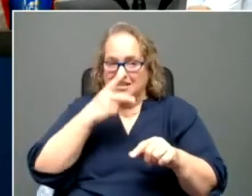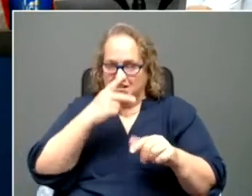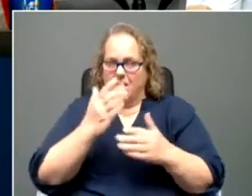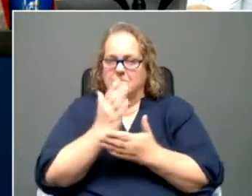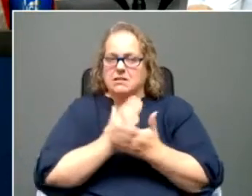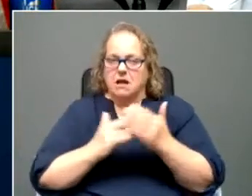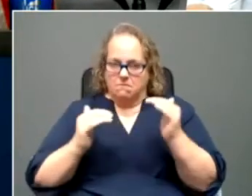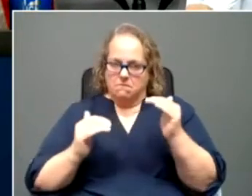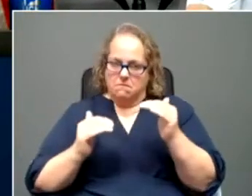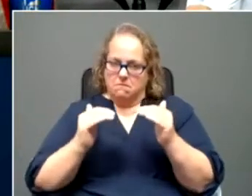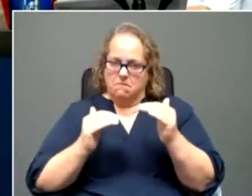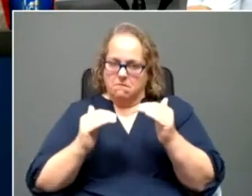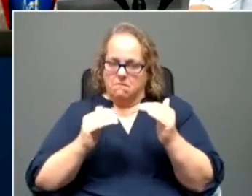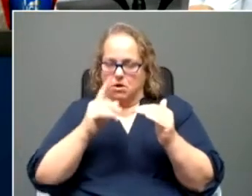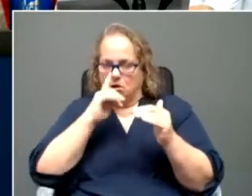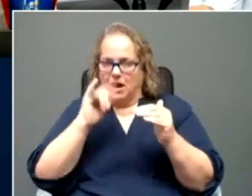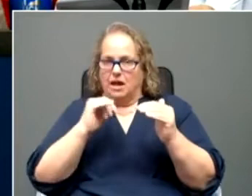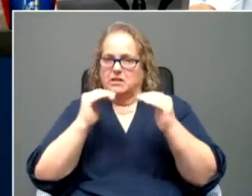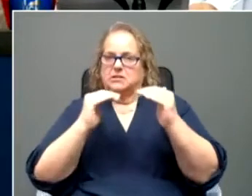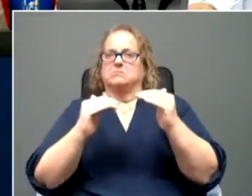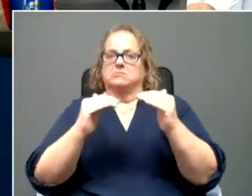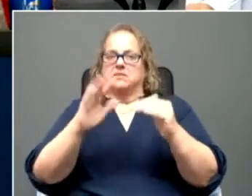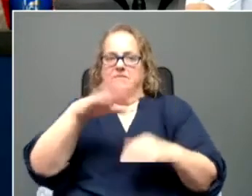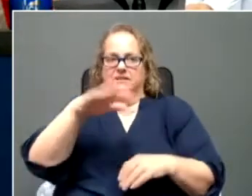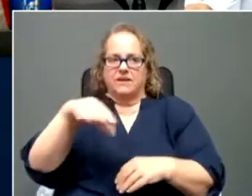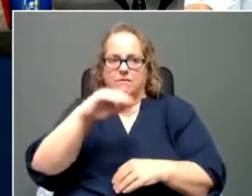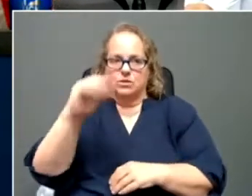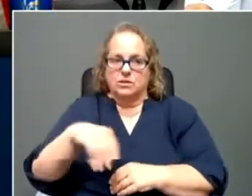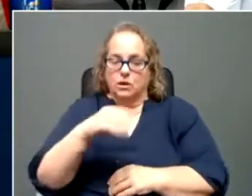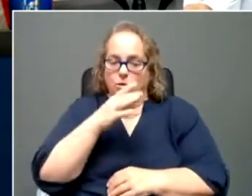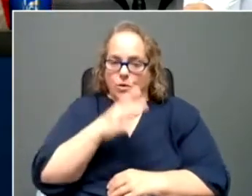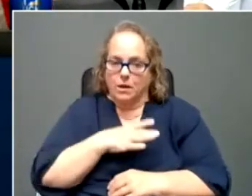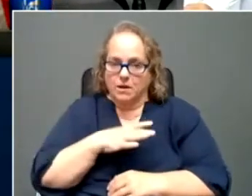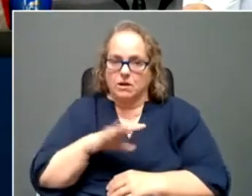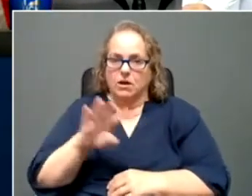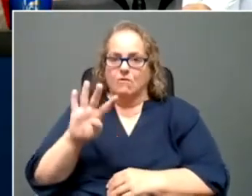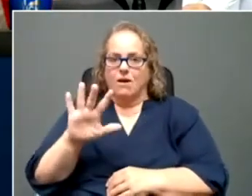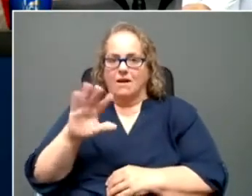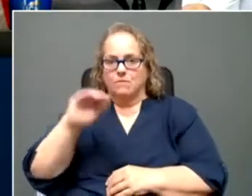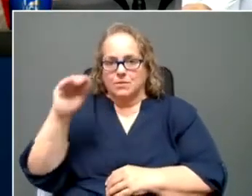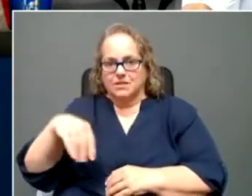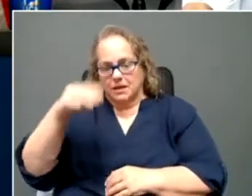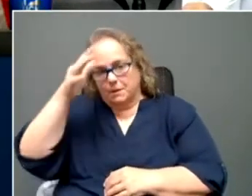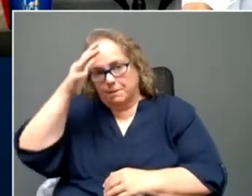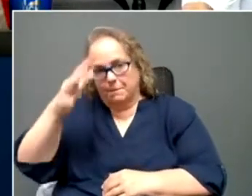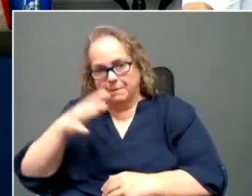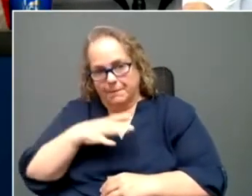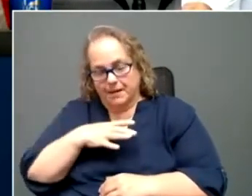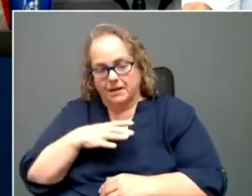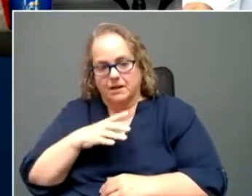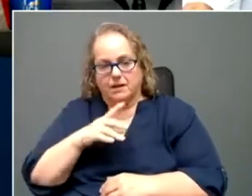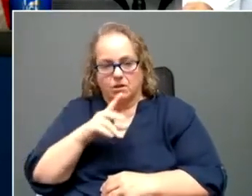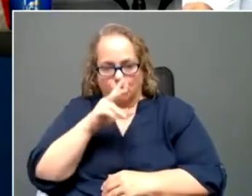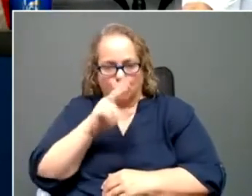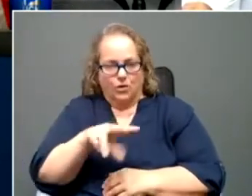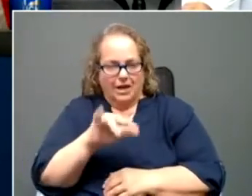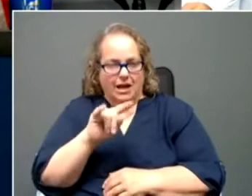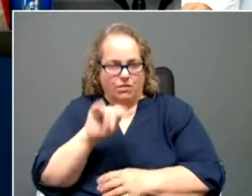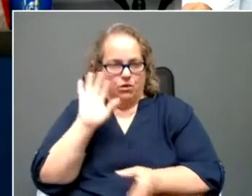stopped really at about 55% women, 45% men. That's percent of the total, um,